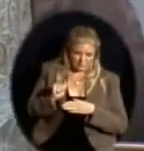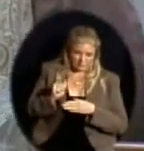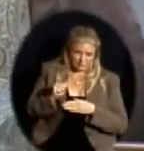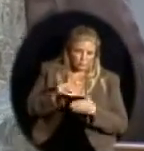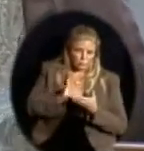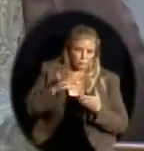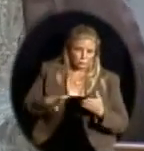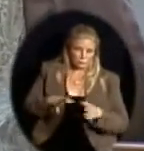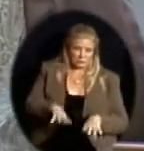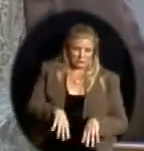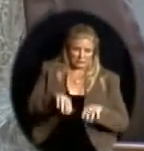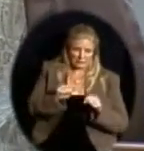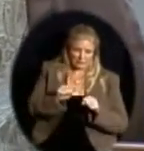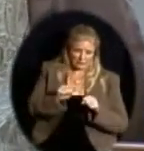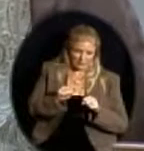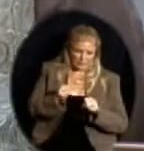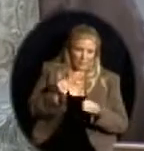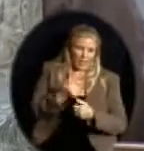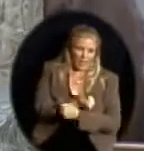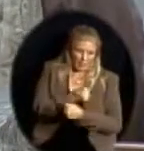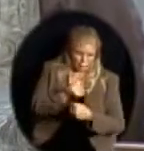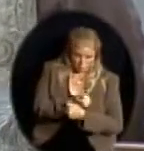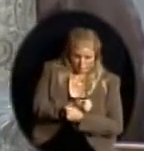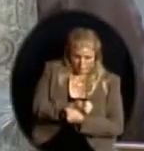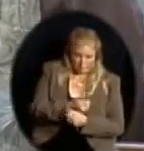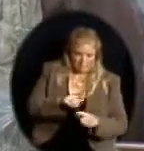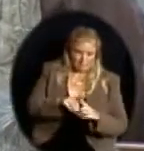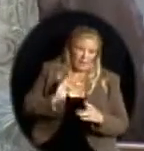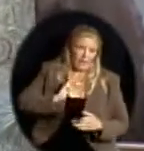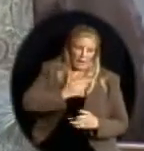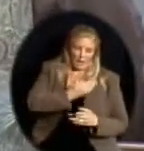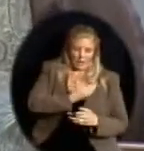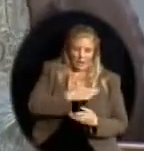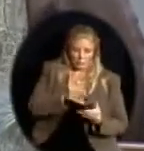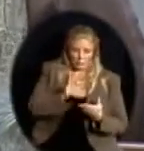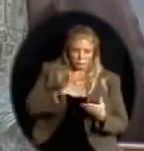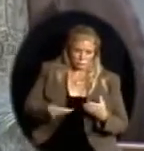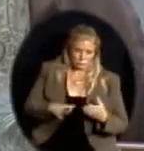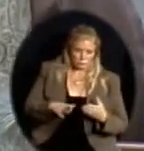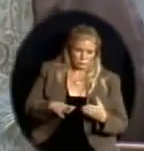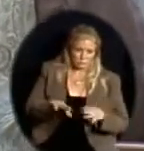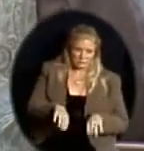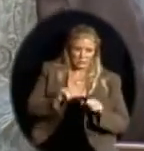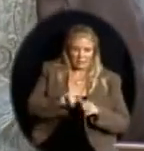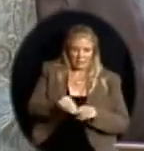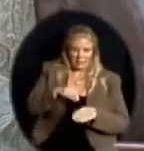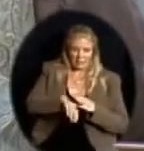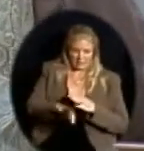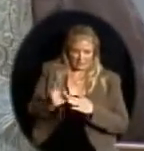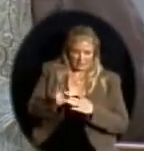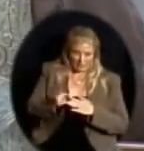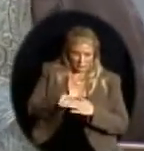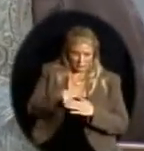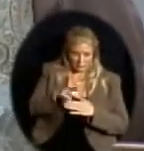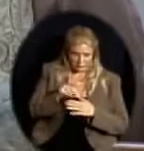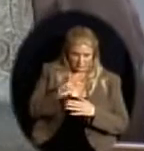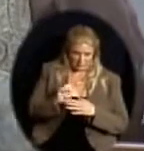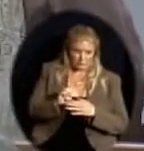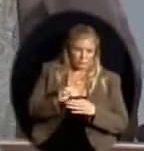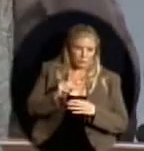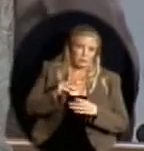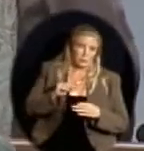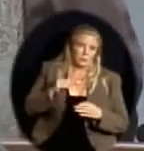students predominantly take that in the 9th grade. So we're looking at increasing the rigor and the acceleration of 6th, 7th, and 8th grade math,